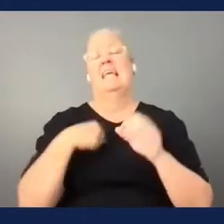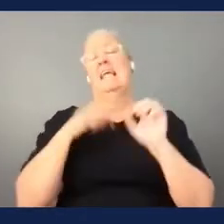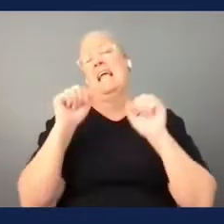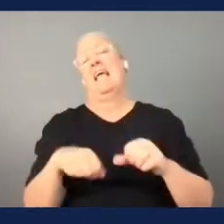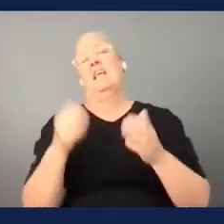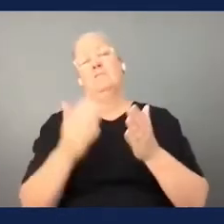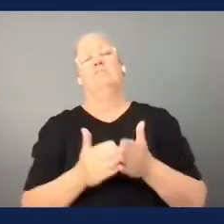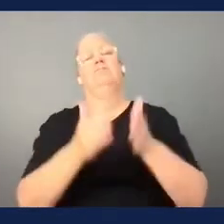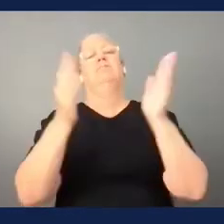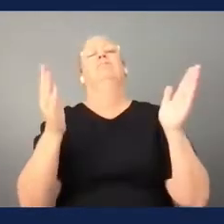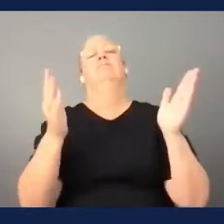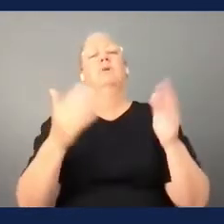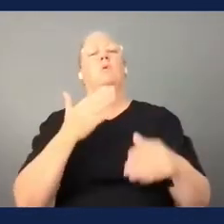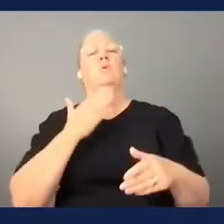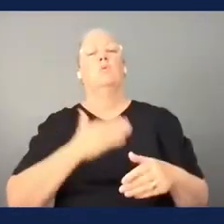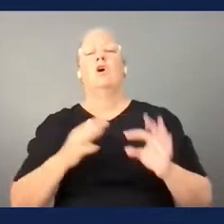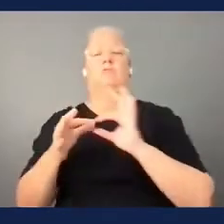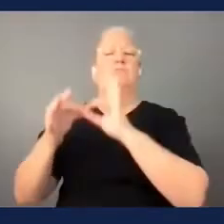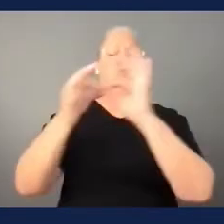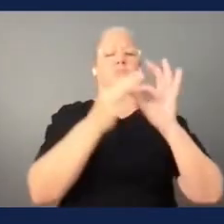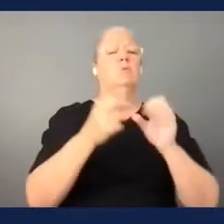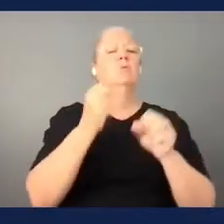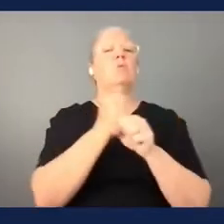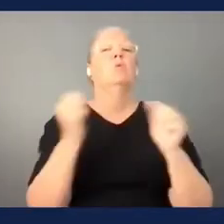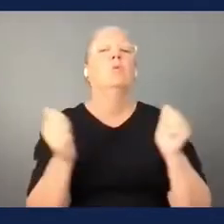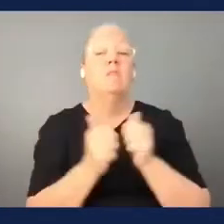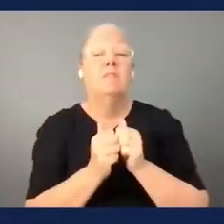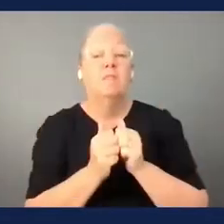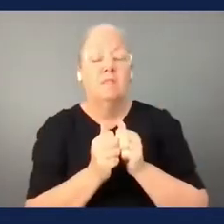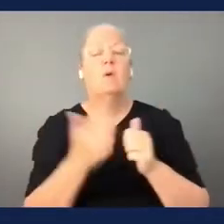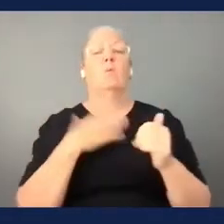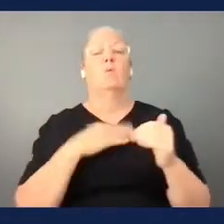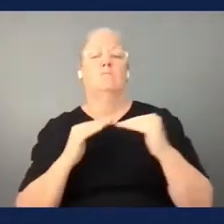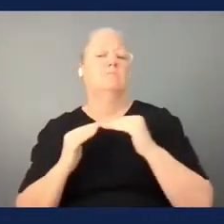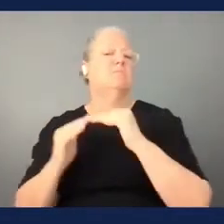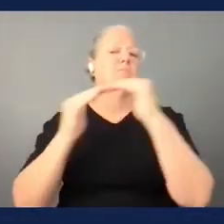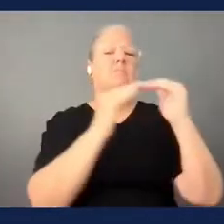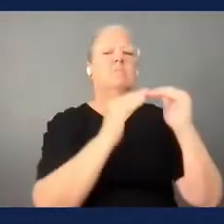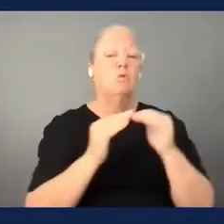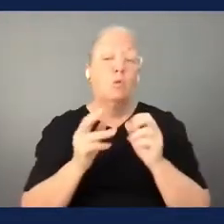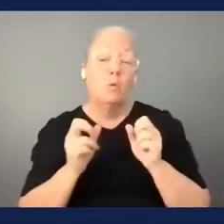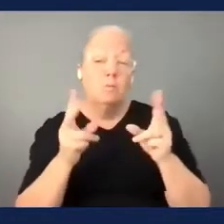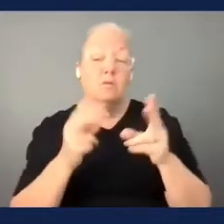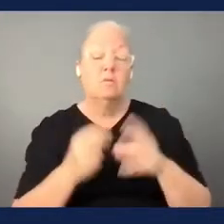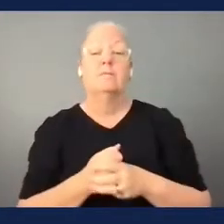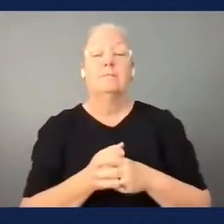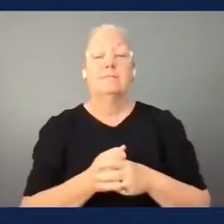equal opportunities for everyone but along with football associations if you can move to the next slide